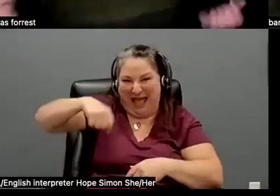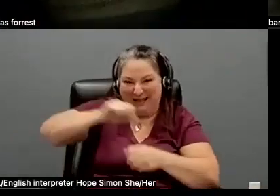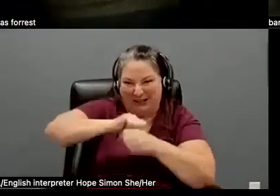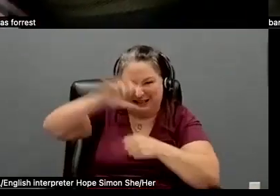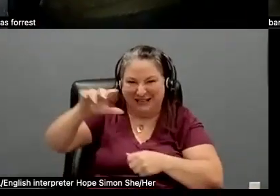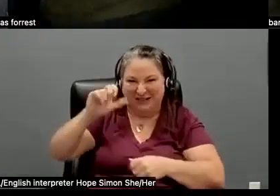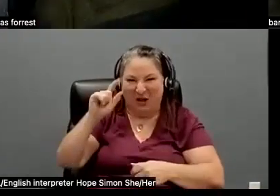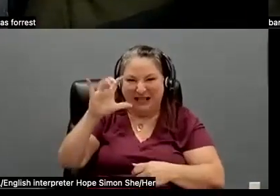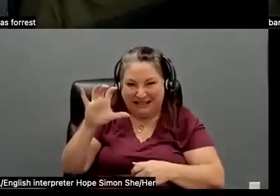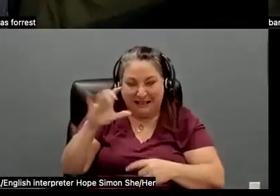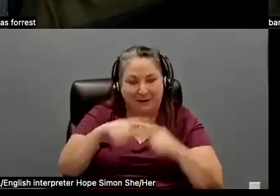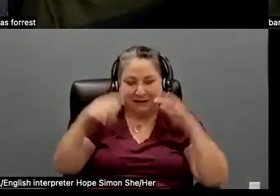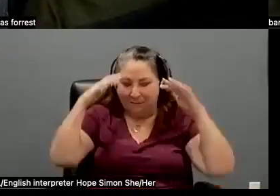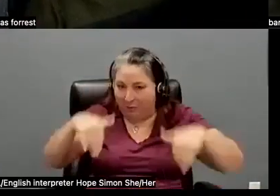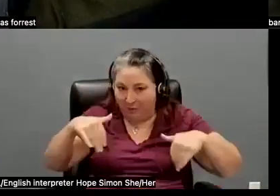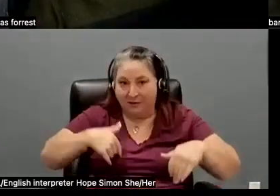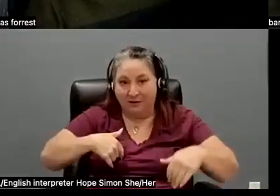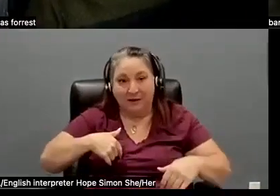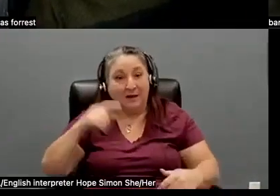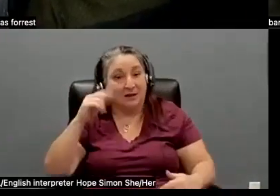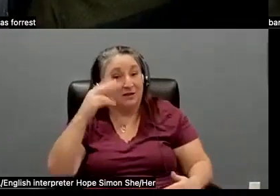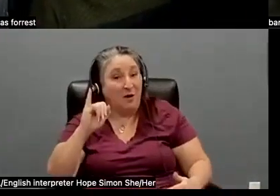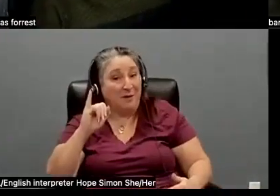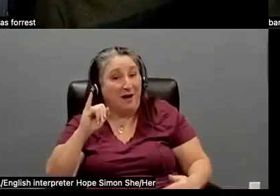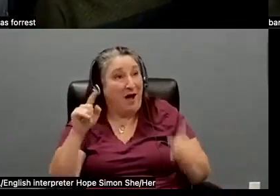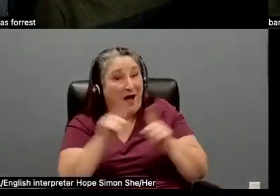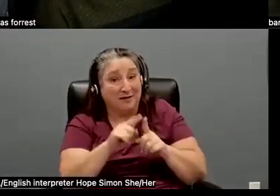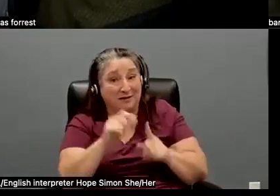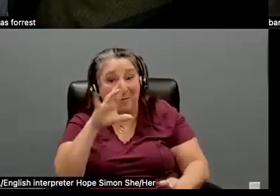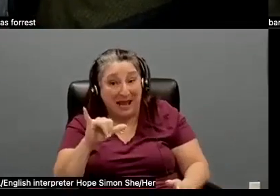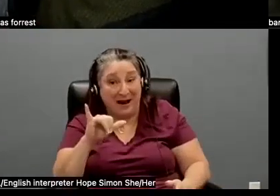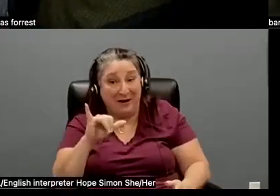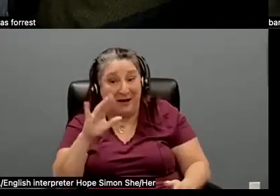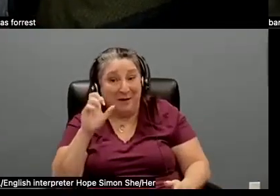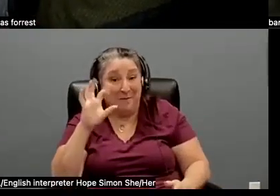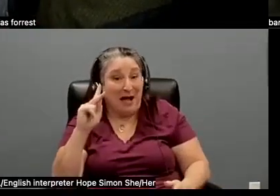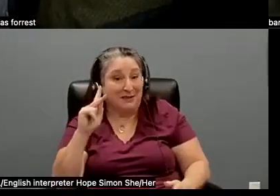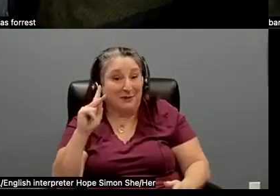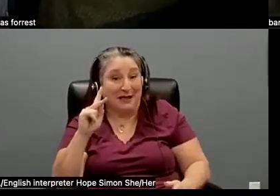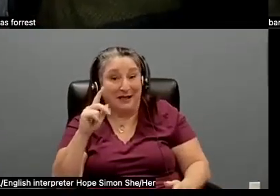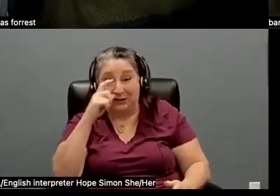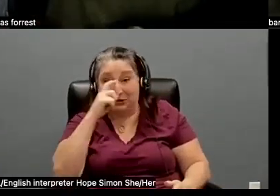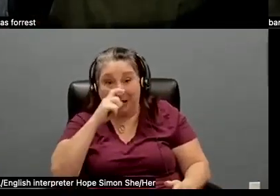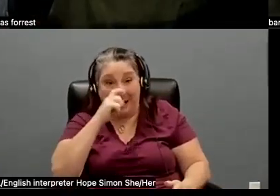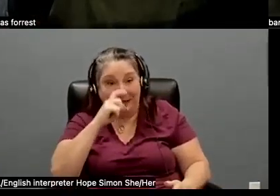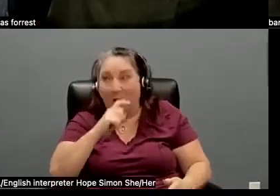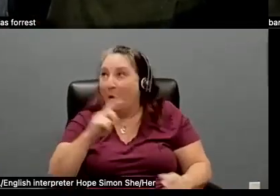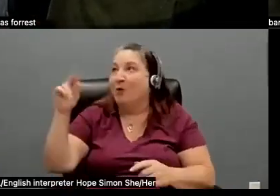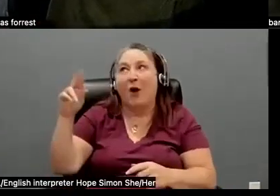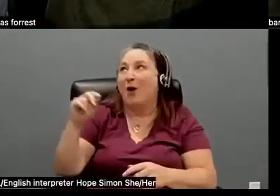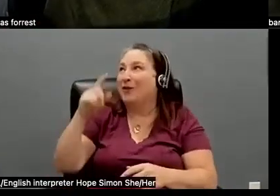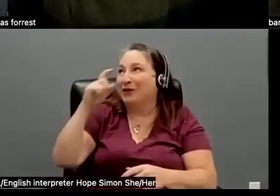it's been staggering. Plus priceless Barry Bostwick ceramics. Oh, are. Those are not going in the bags. I'm sorry.